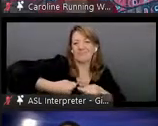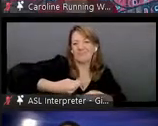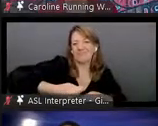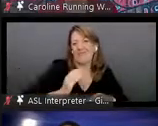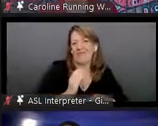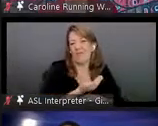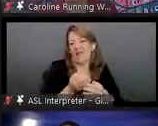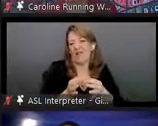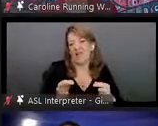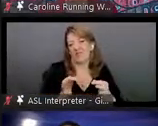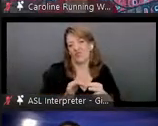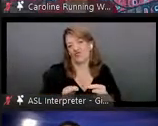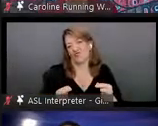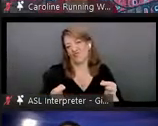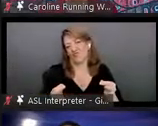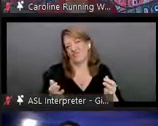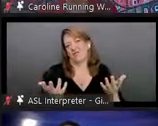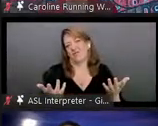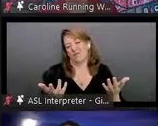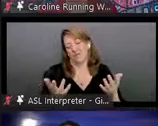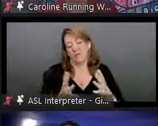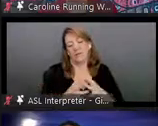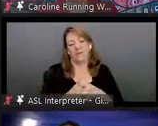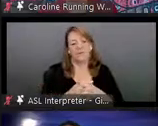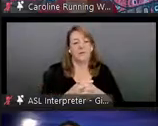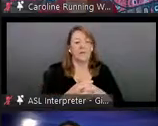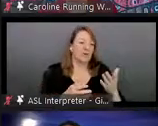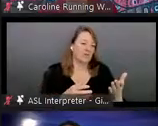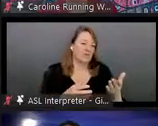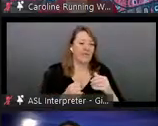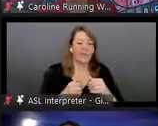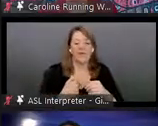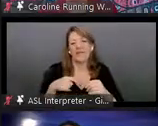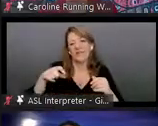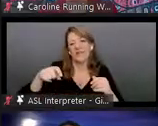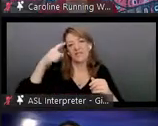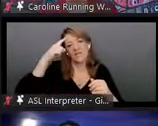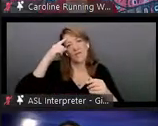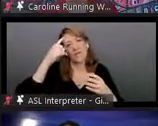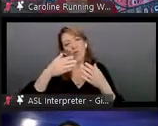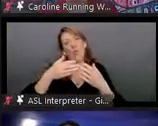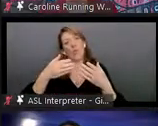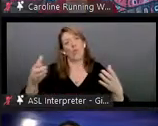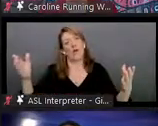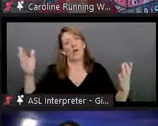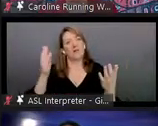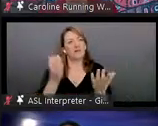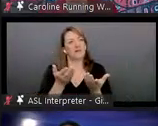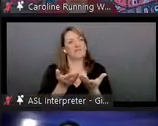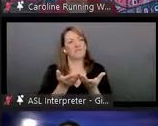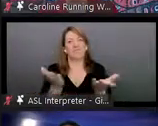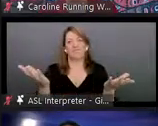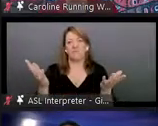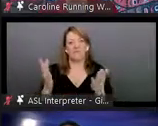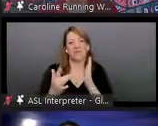So there is this need for, um, widely available, uh, you know, indigenous language technology.